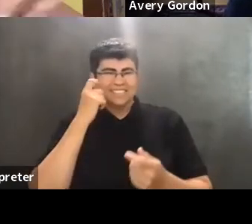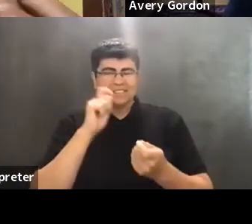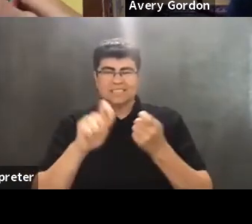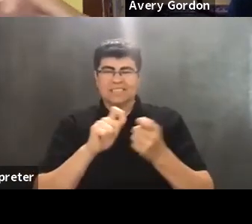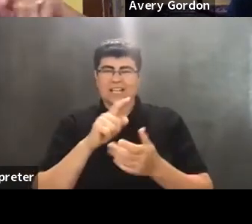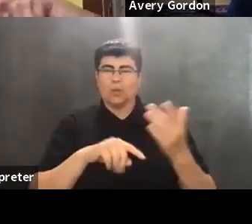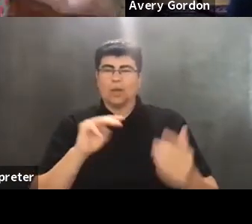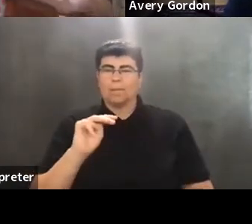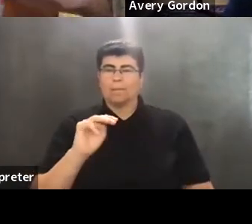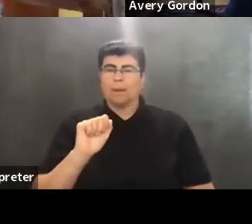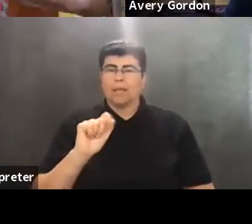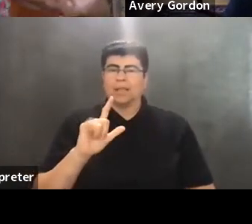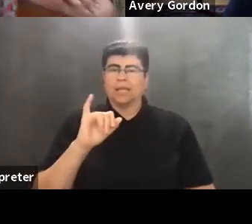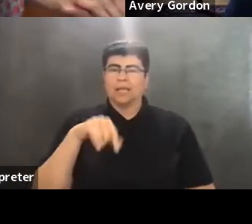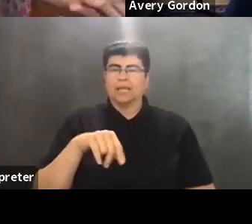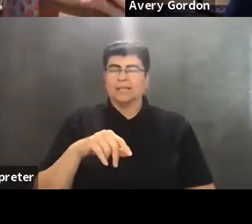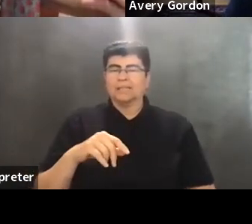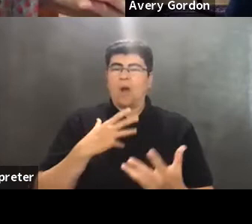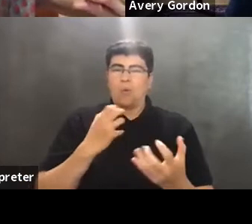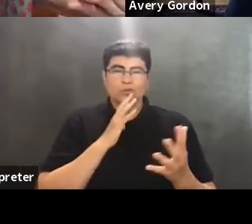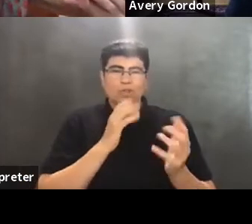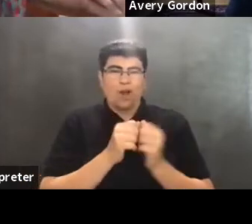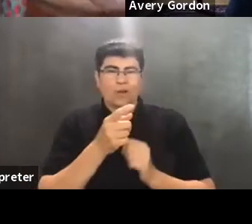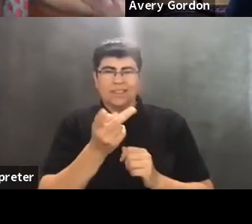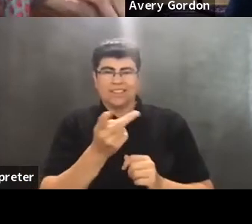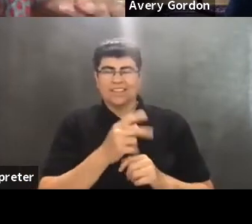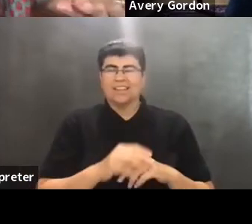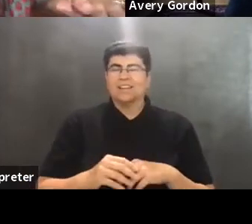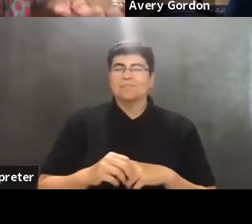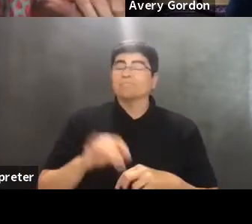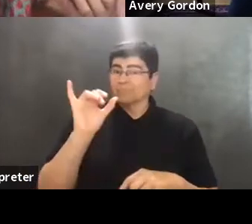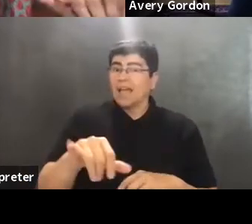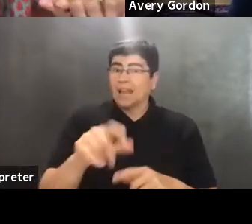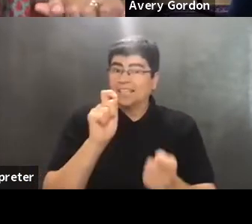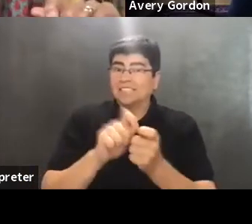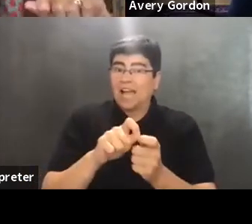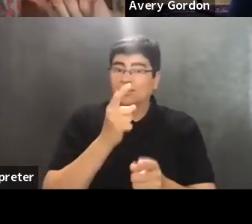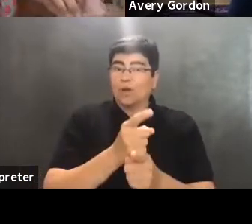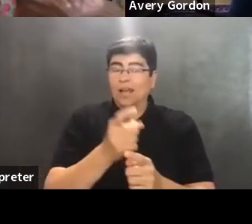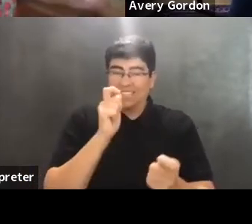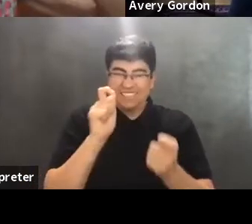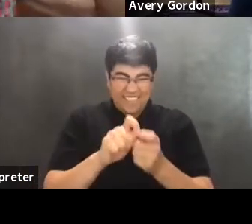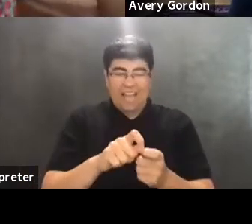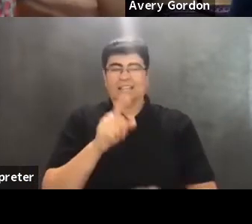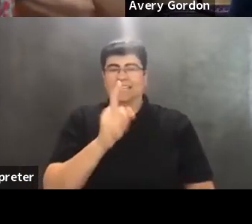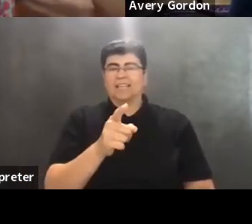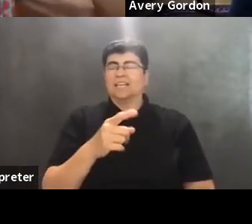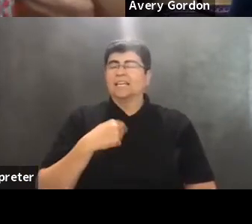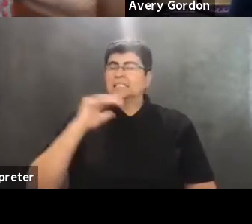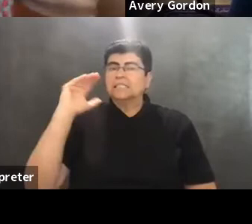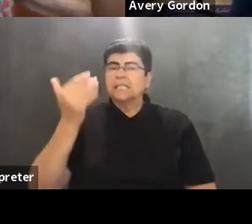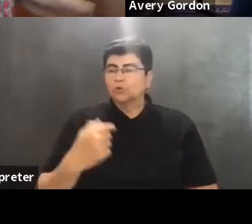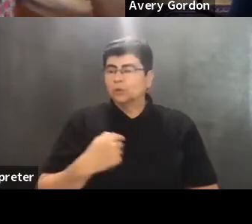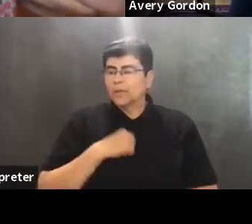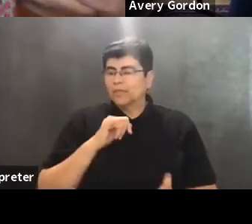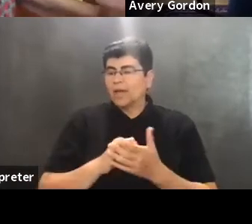came here to talk to him and Rafif. So, exactly, exactly. And these are, it seems to me that